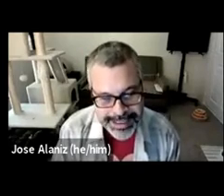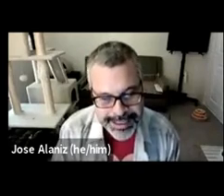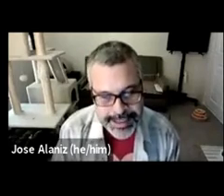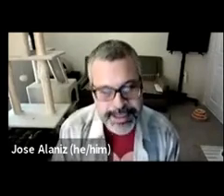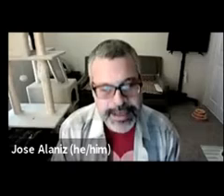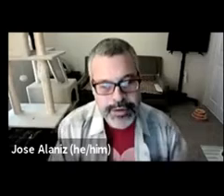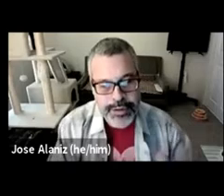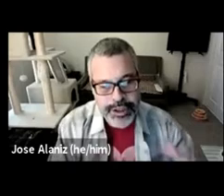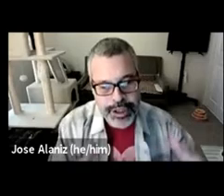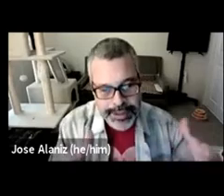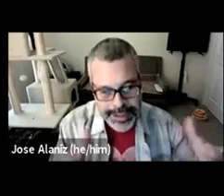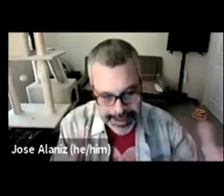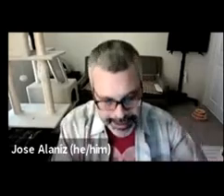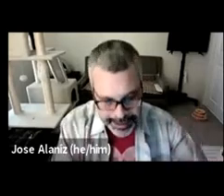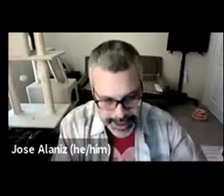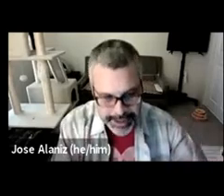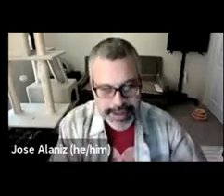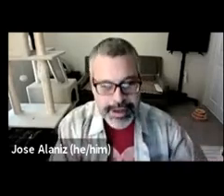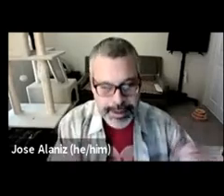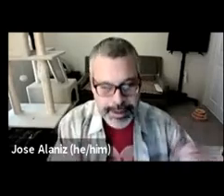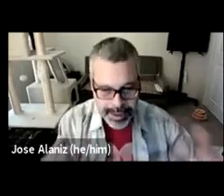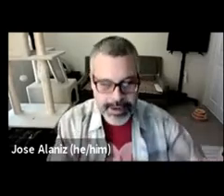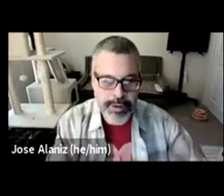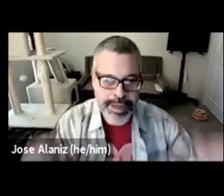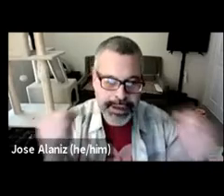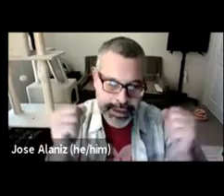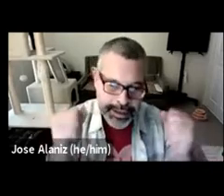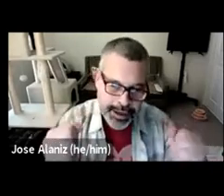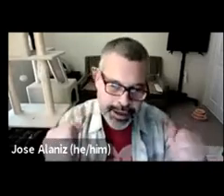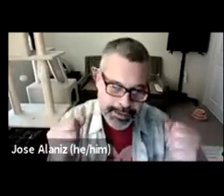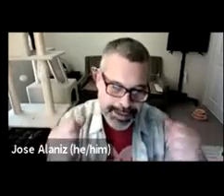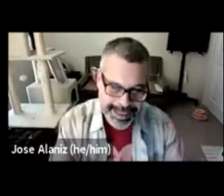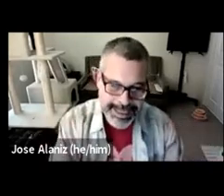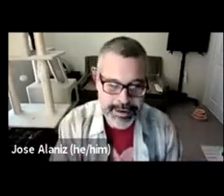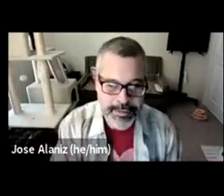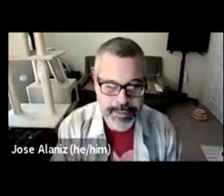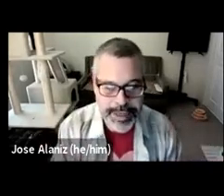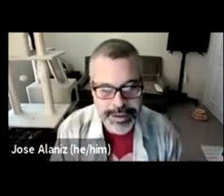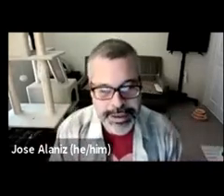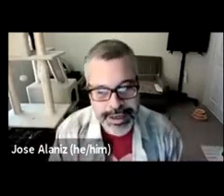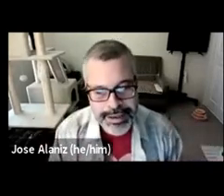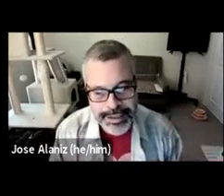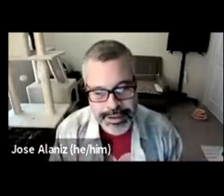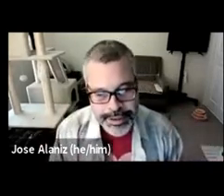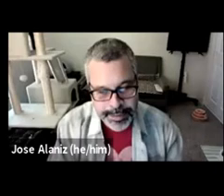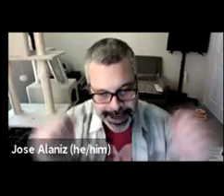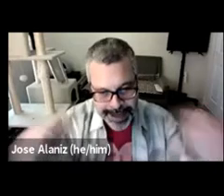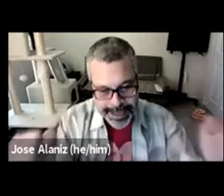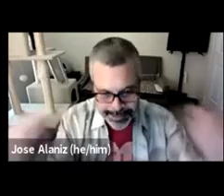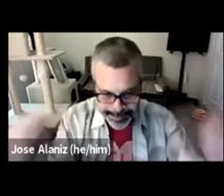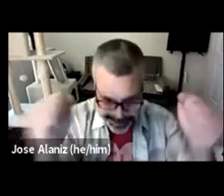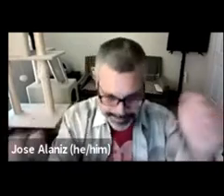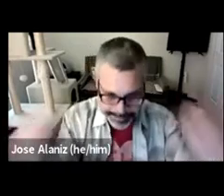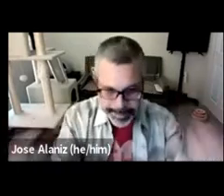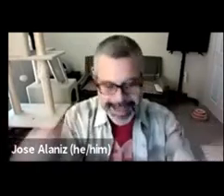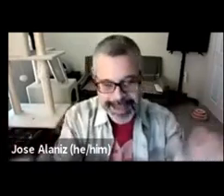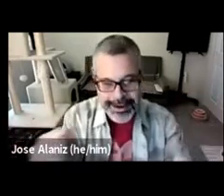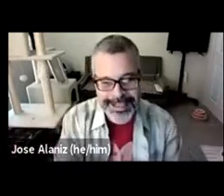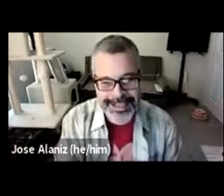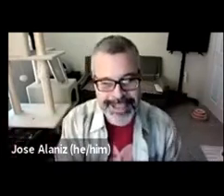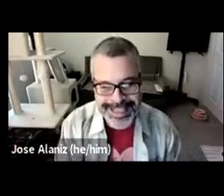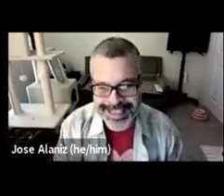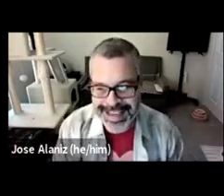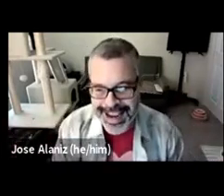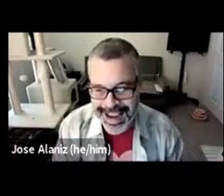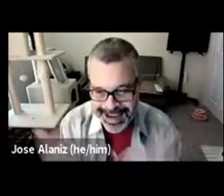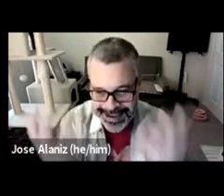1966, which shows Alicia, the blonde woman, uh, pleading with the, uh, Silver Surfer by kind of, uh, banging